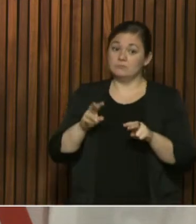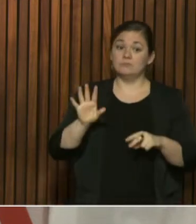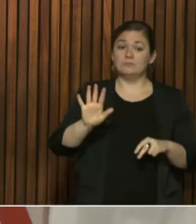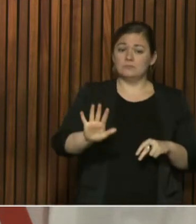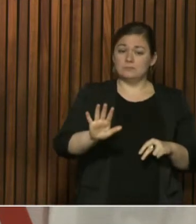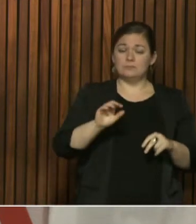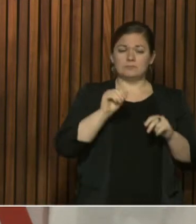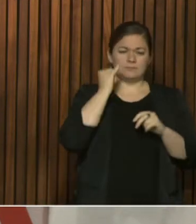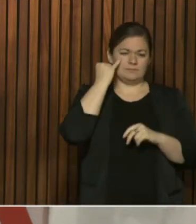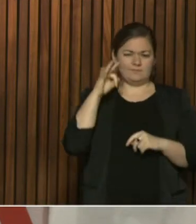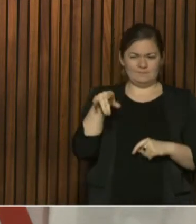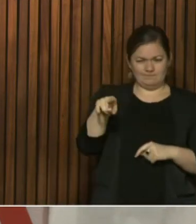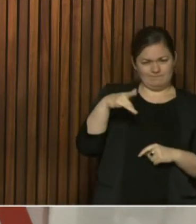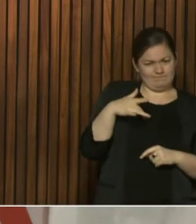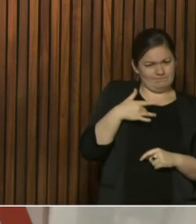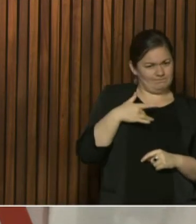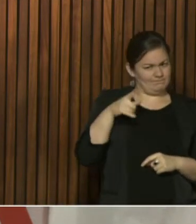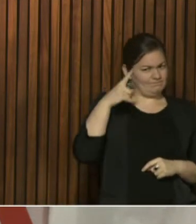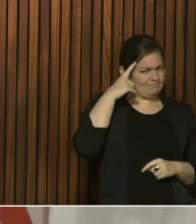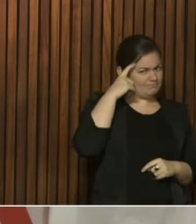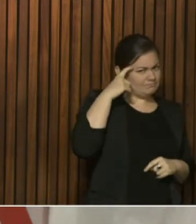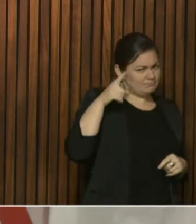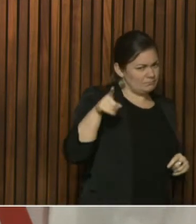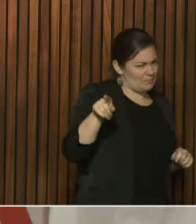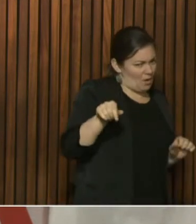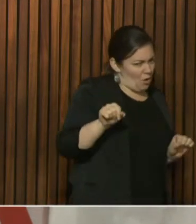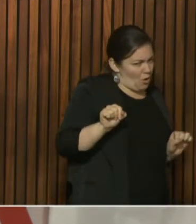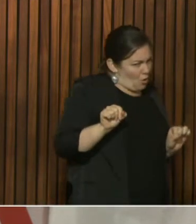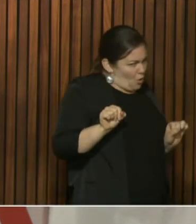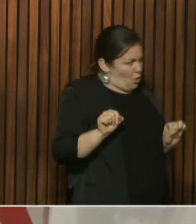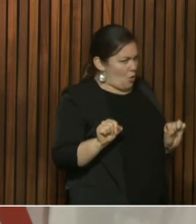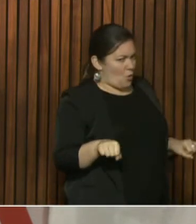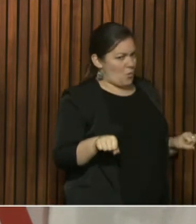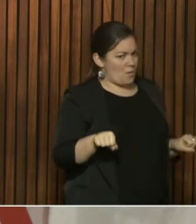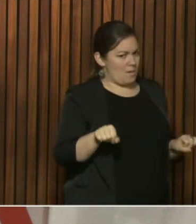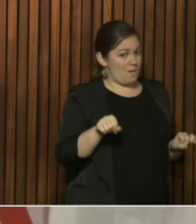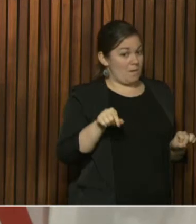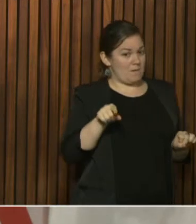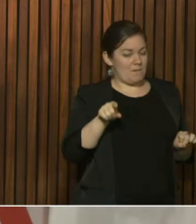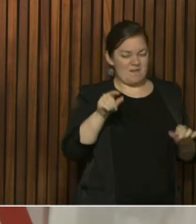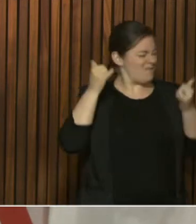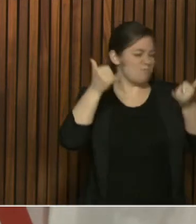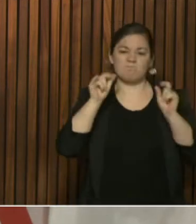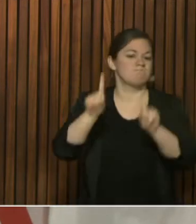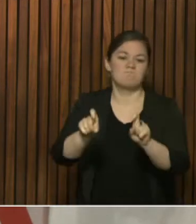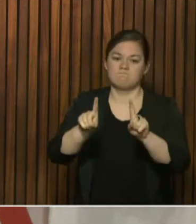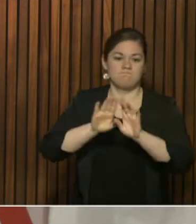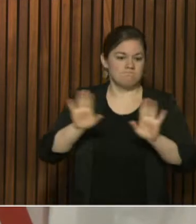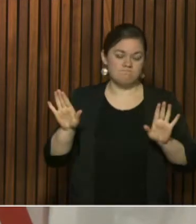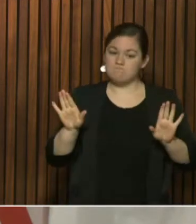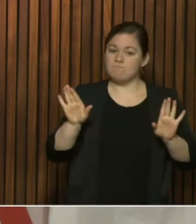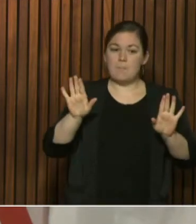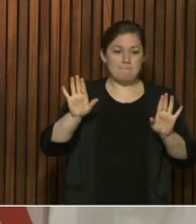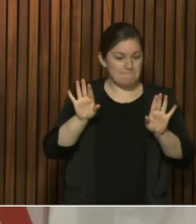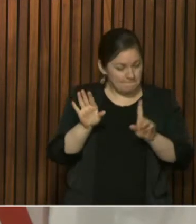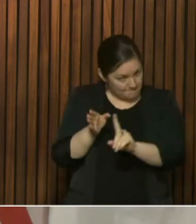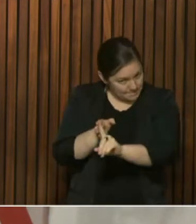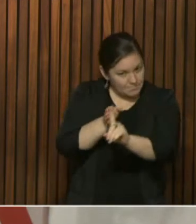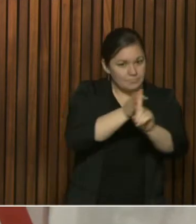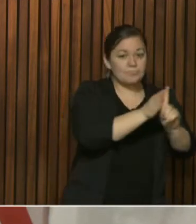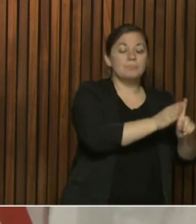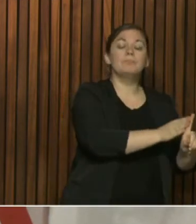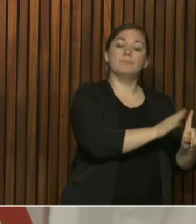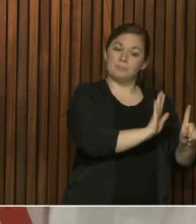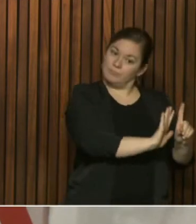of symptoms, the first thing is to test that person, isolate them, and test anyone else who's